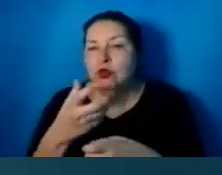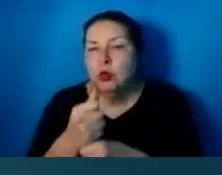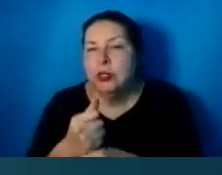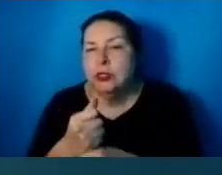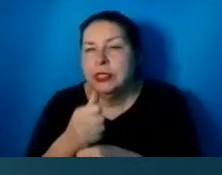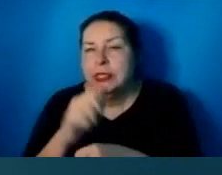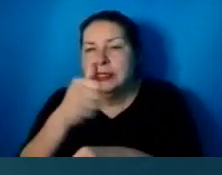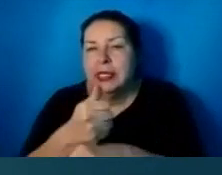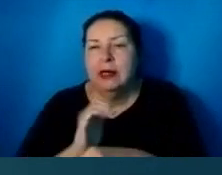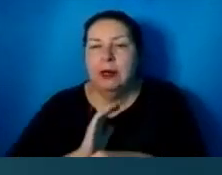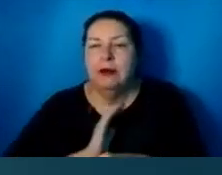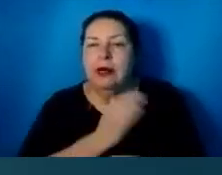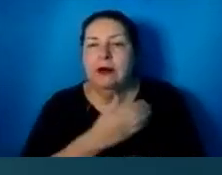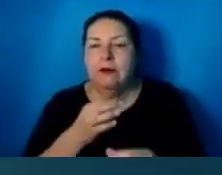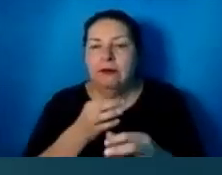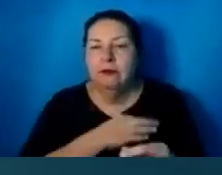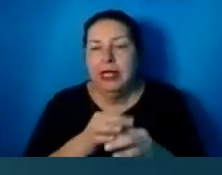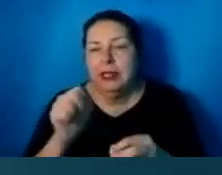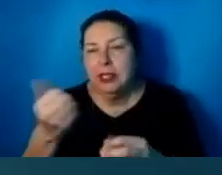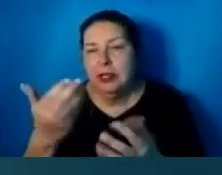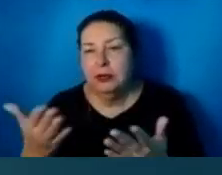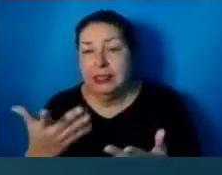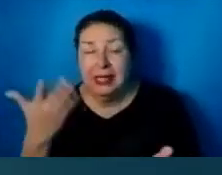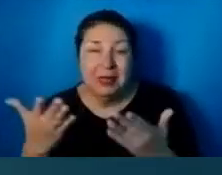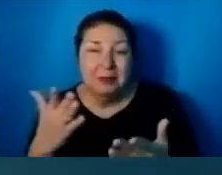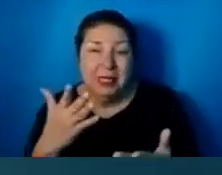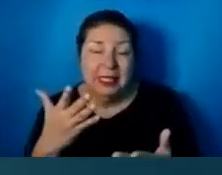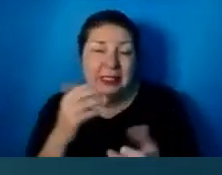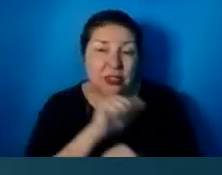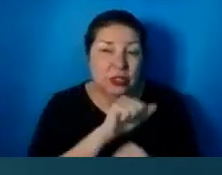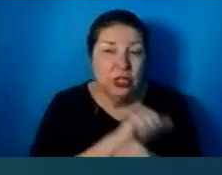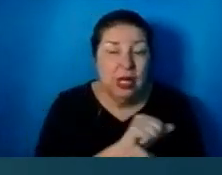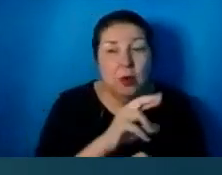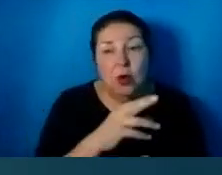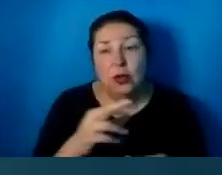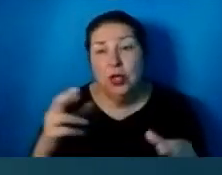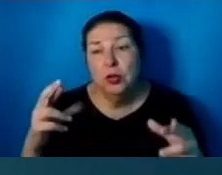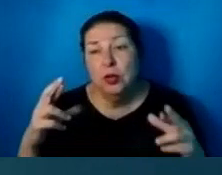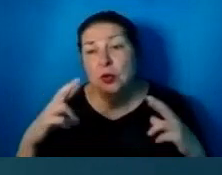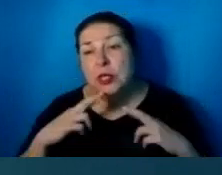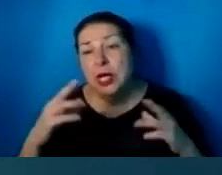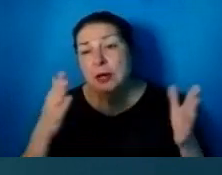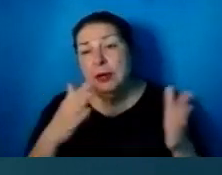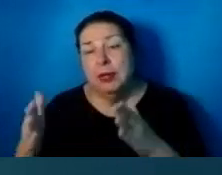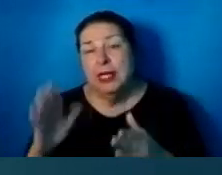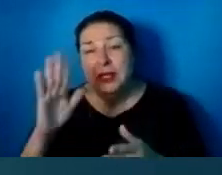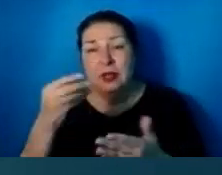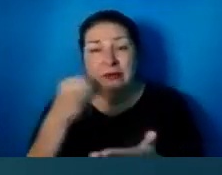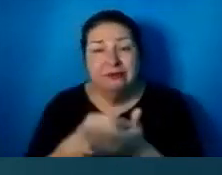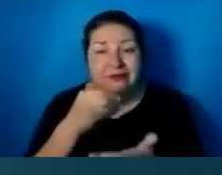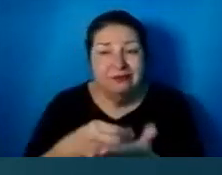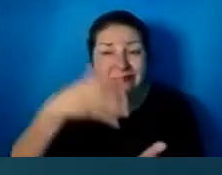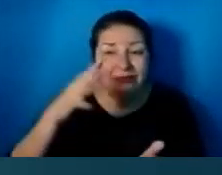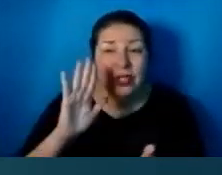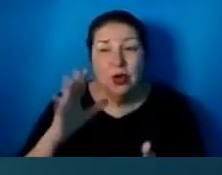It might be in your job and retirement plan, in your wealth, in your family. Finally, we